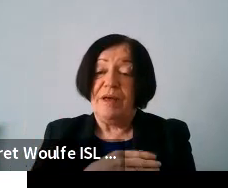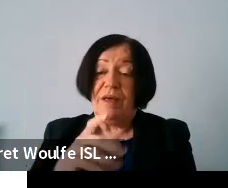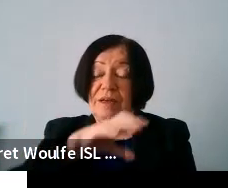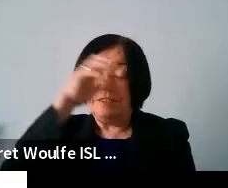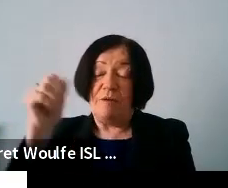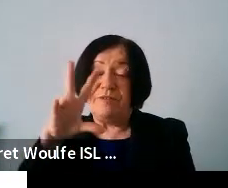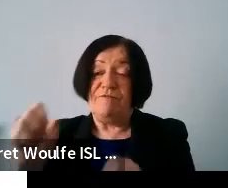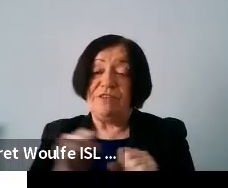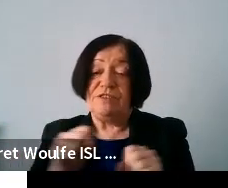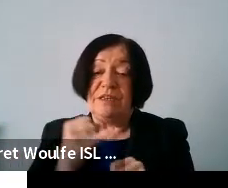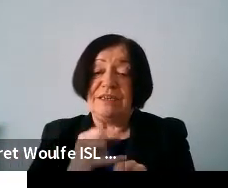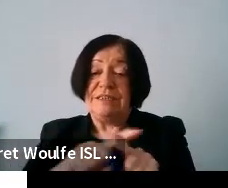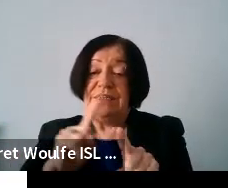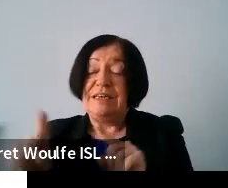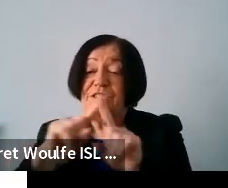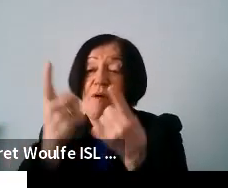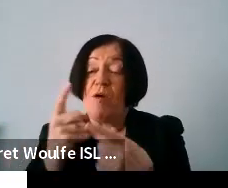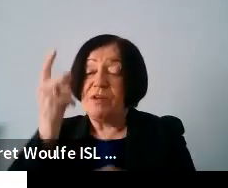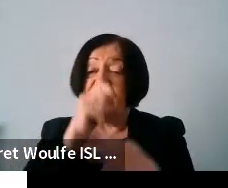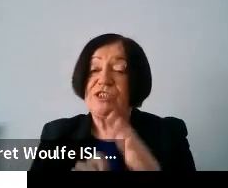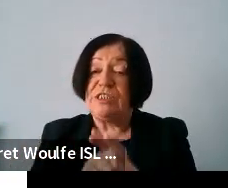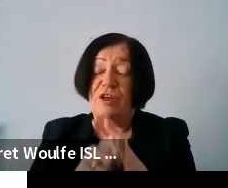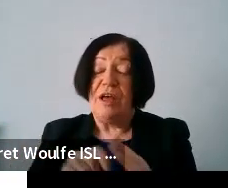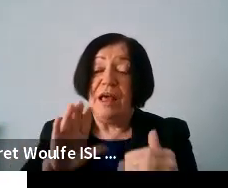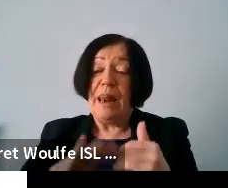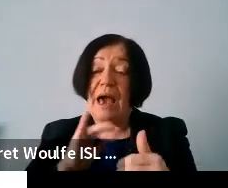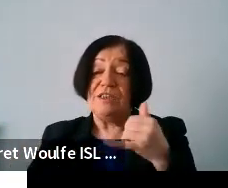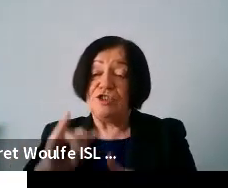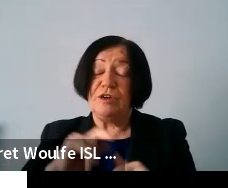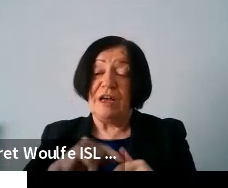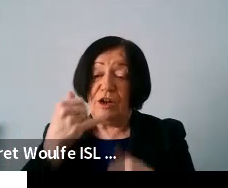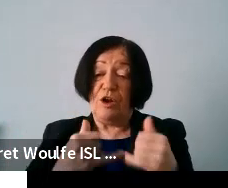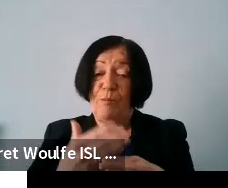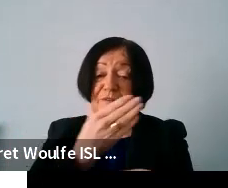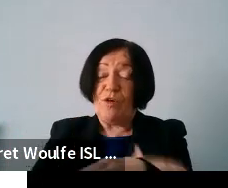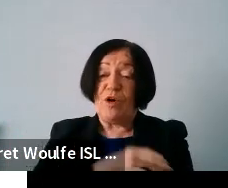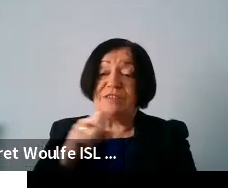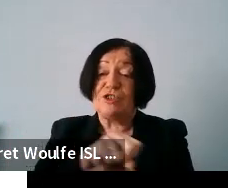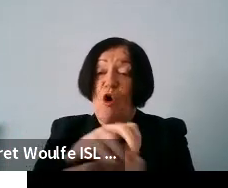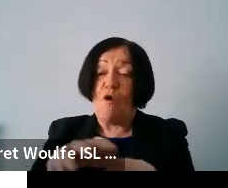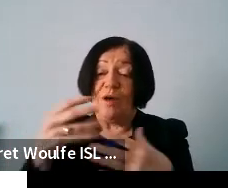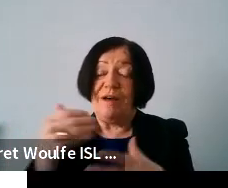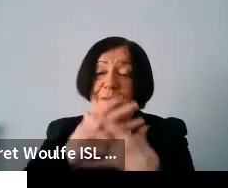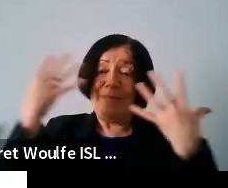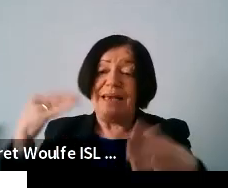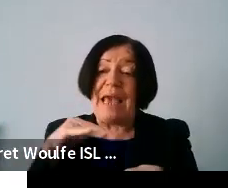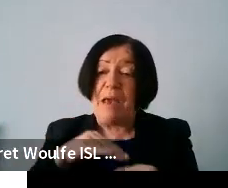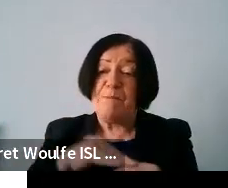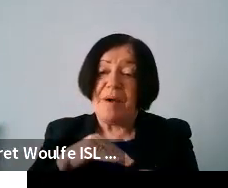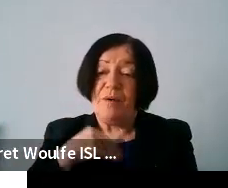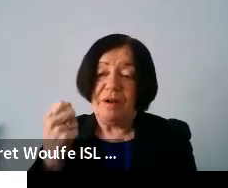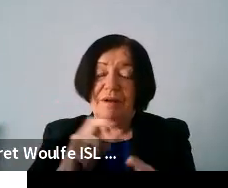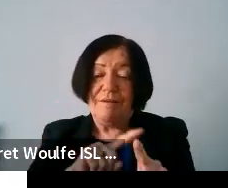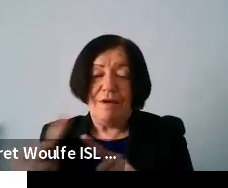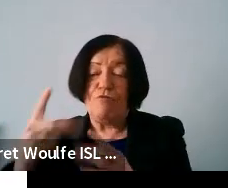civil servant in the department of antishak so last year and the year before as covid was having a huge impact we did a number